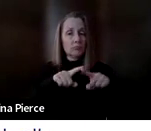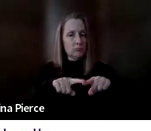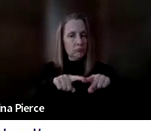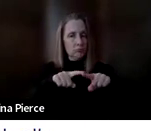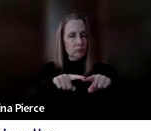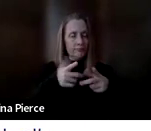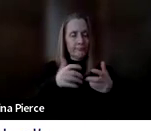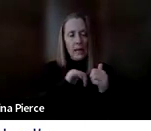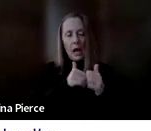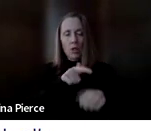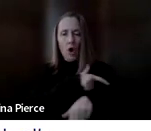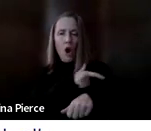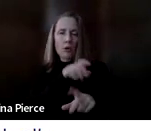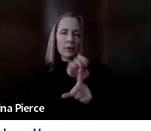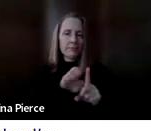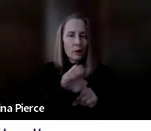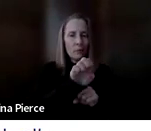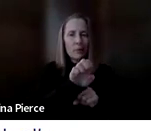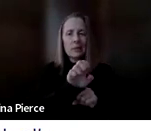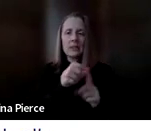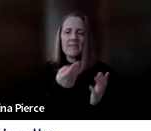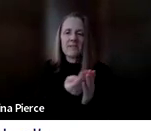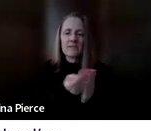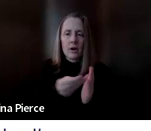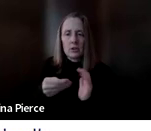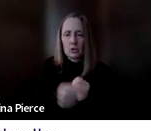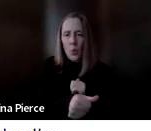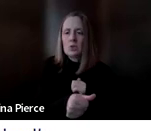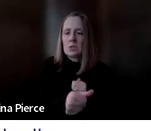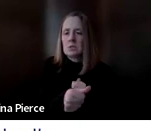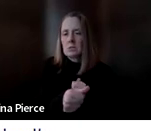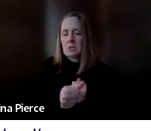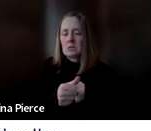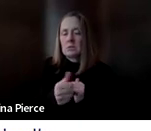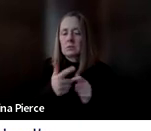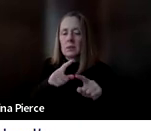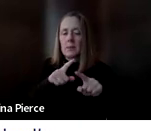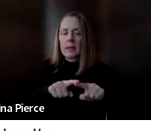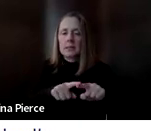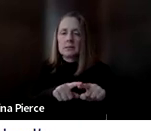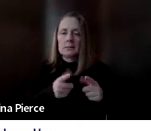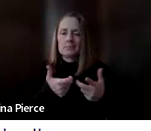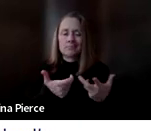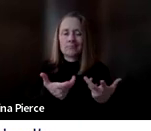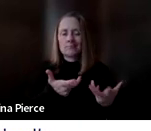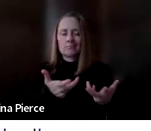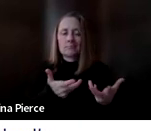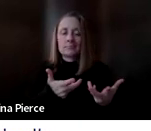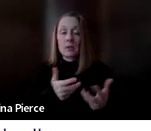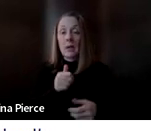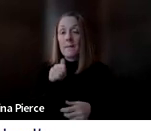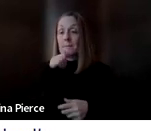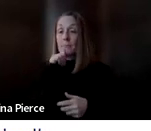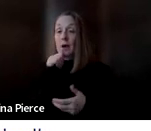on the environment and the funding source of the individual. So, you know, in private